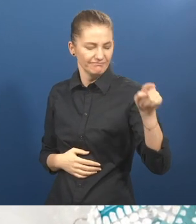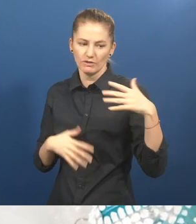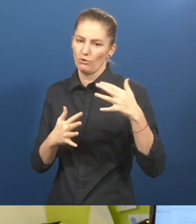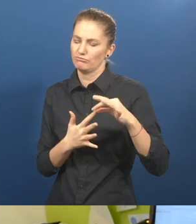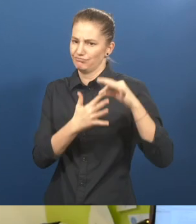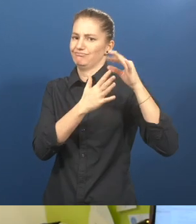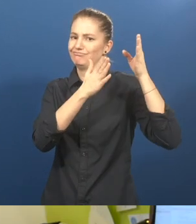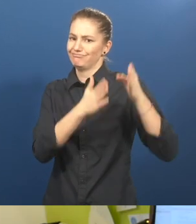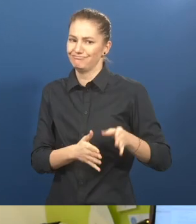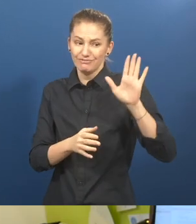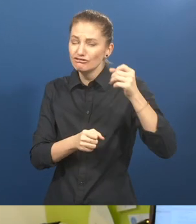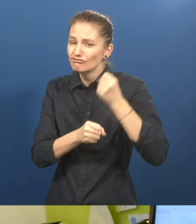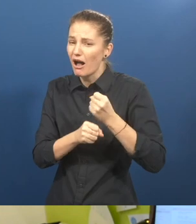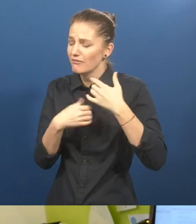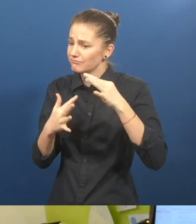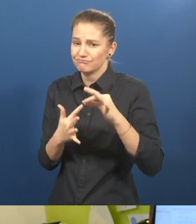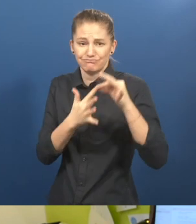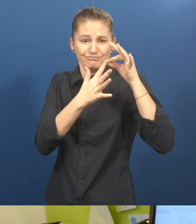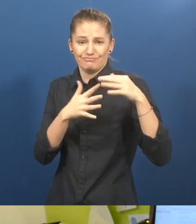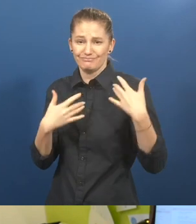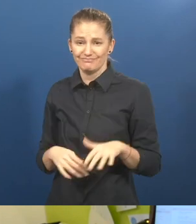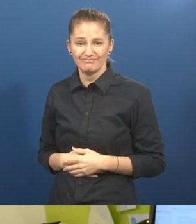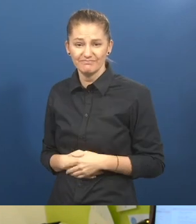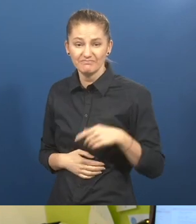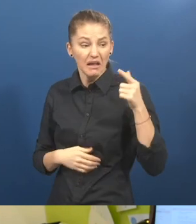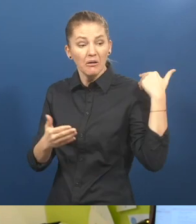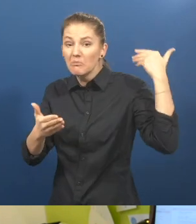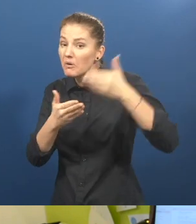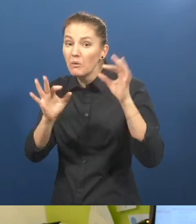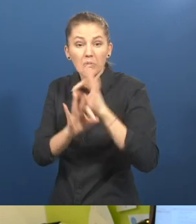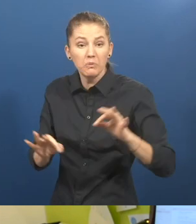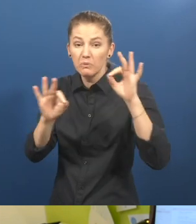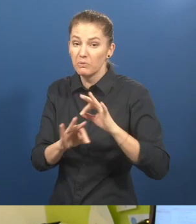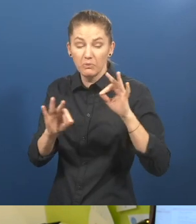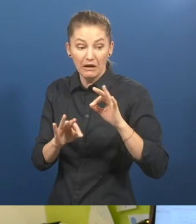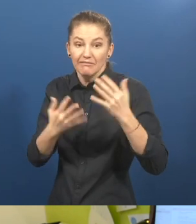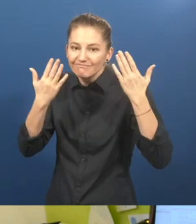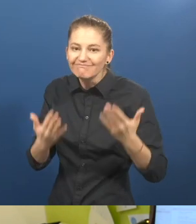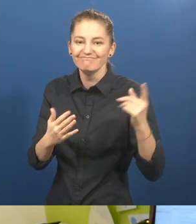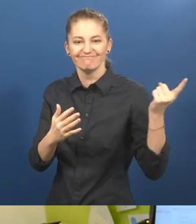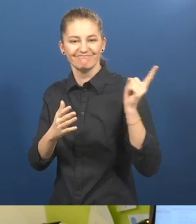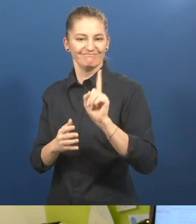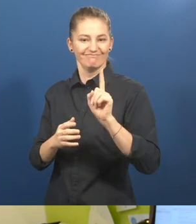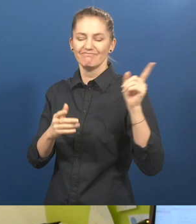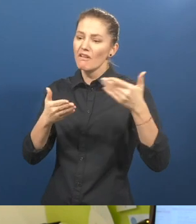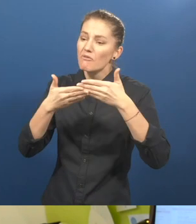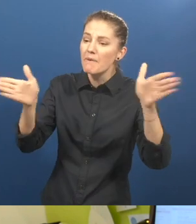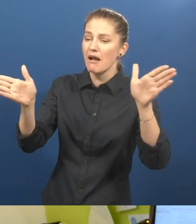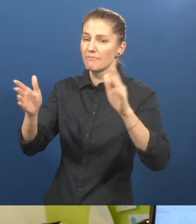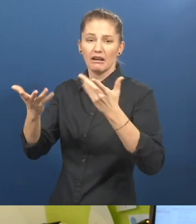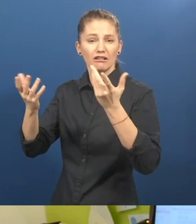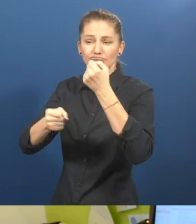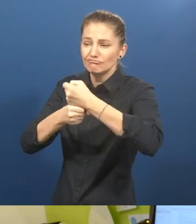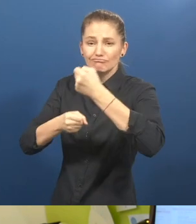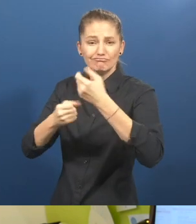situation until now working in public with customers, hearing and deaf customers. And